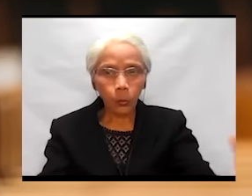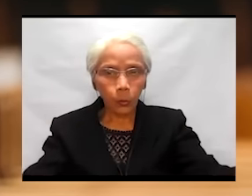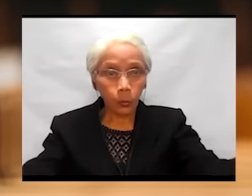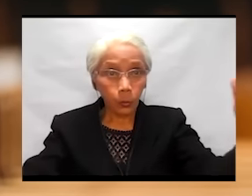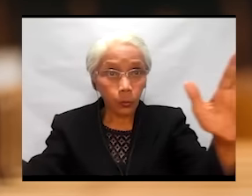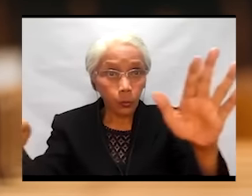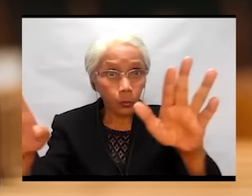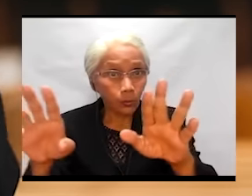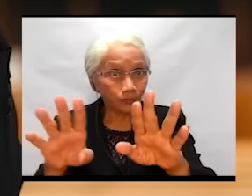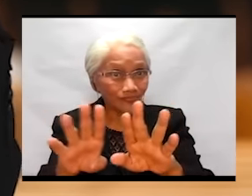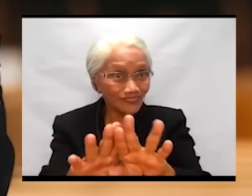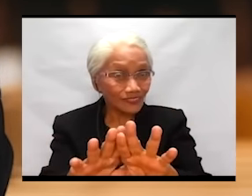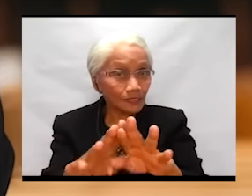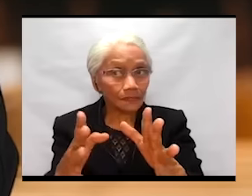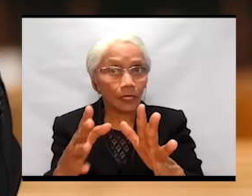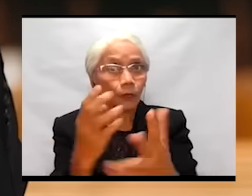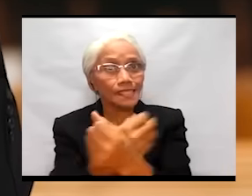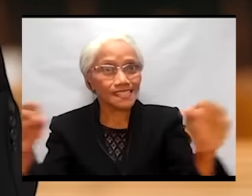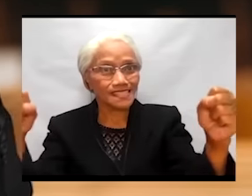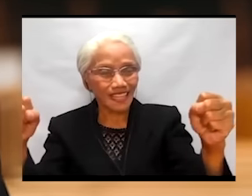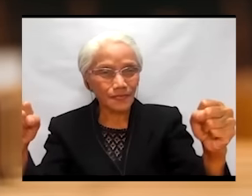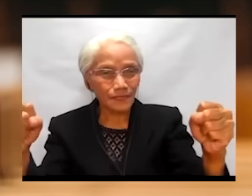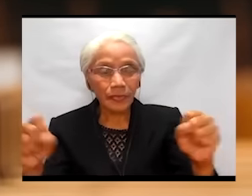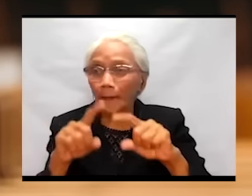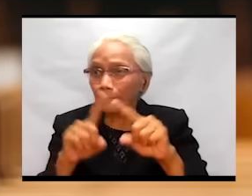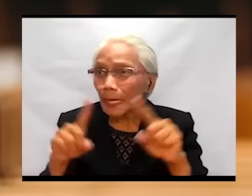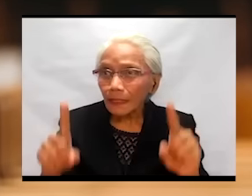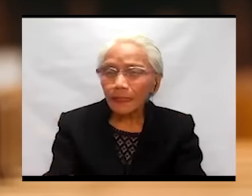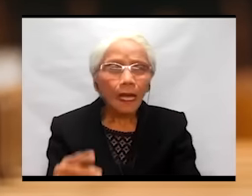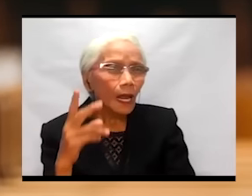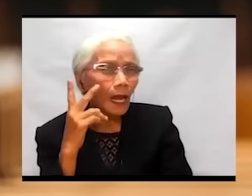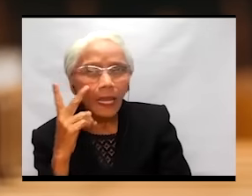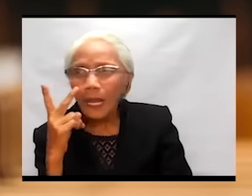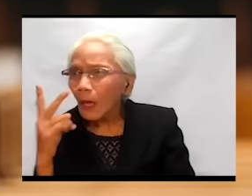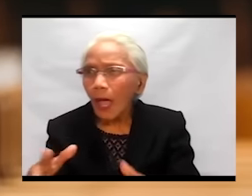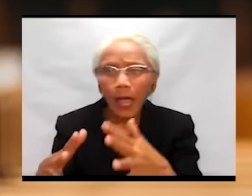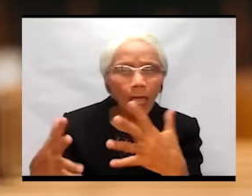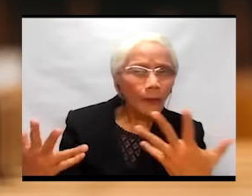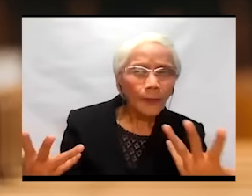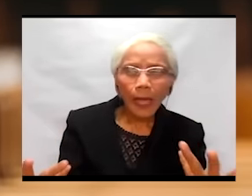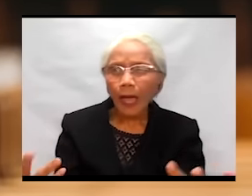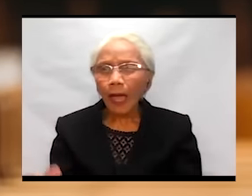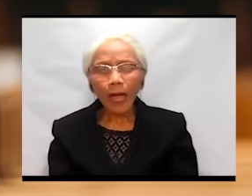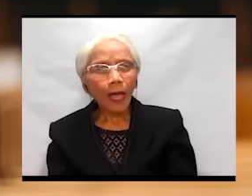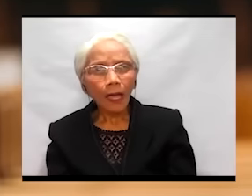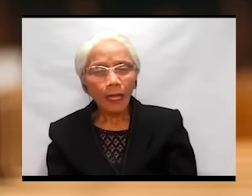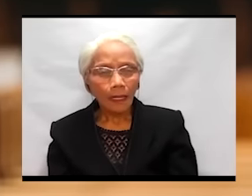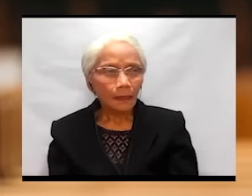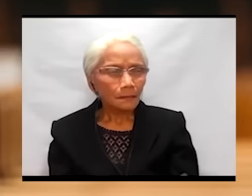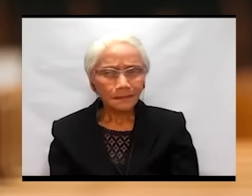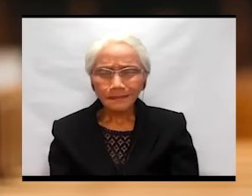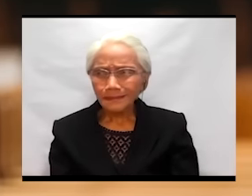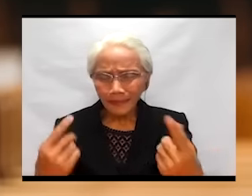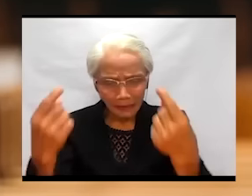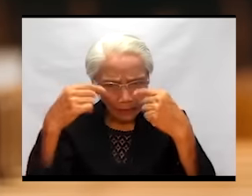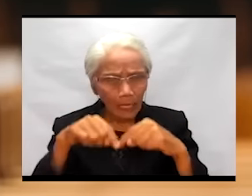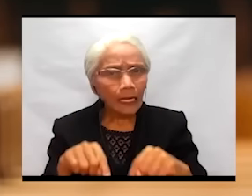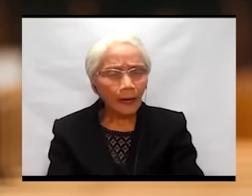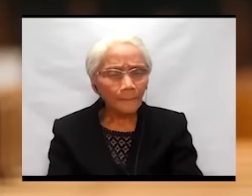look at that. When danger comes, parang mas mabuti pang bumalik sa